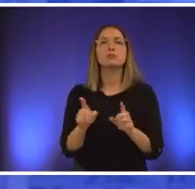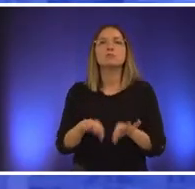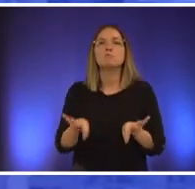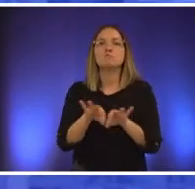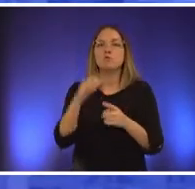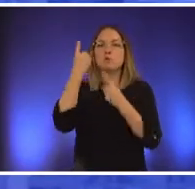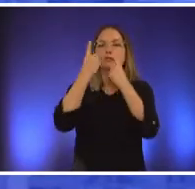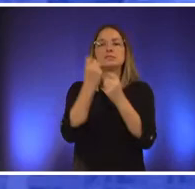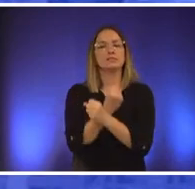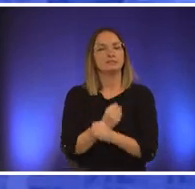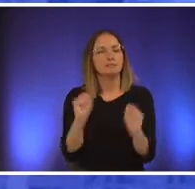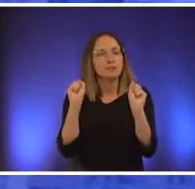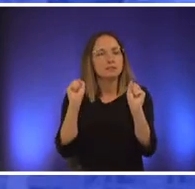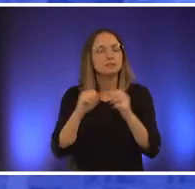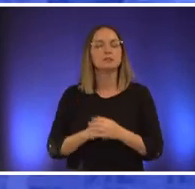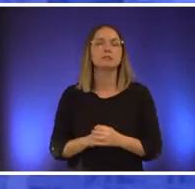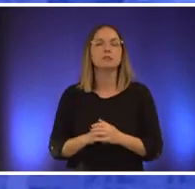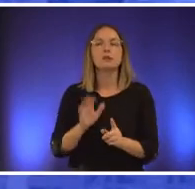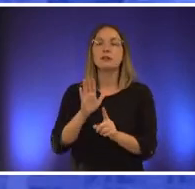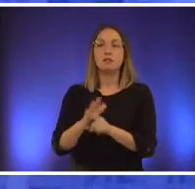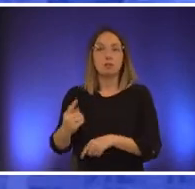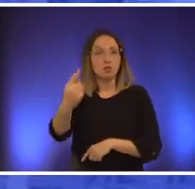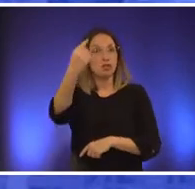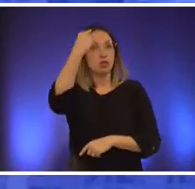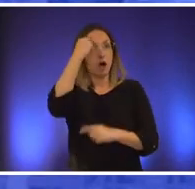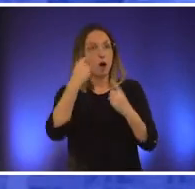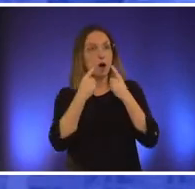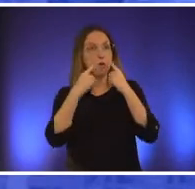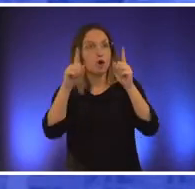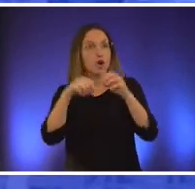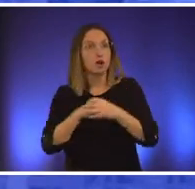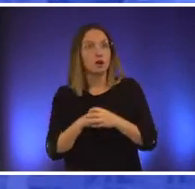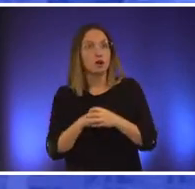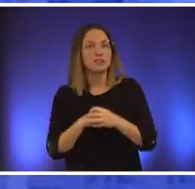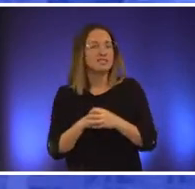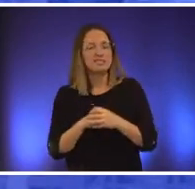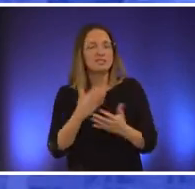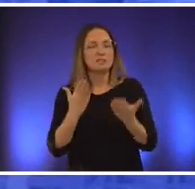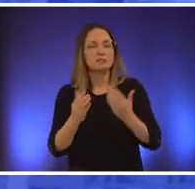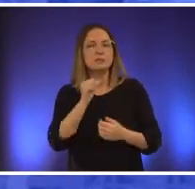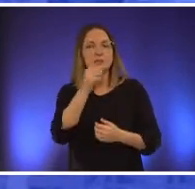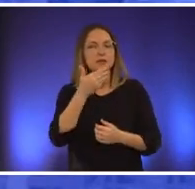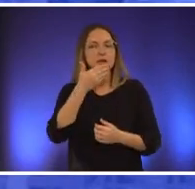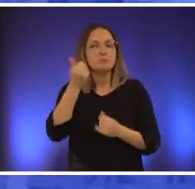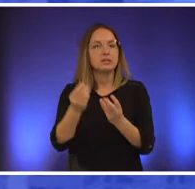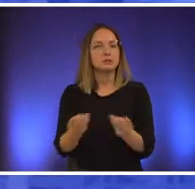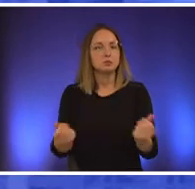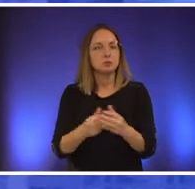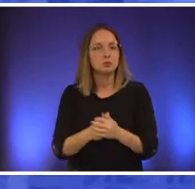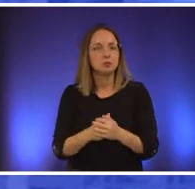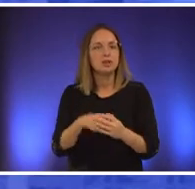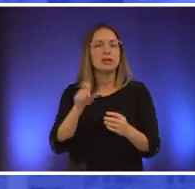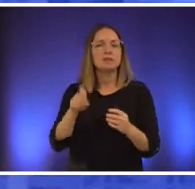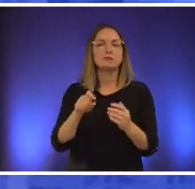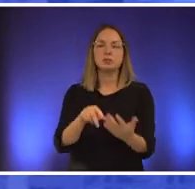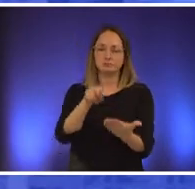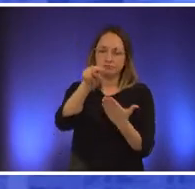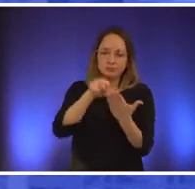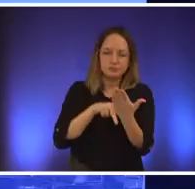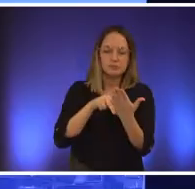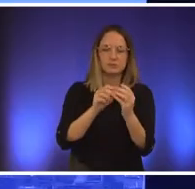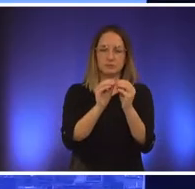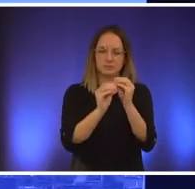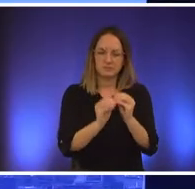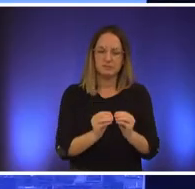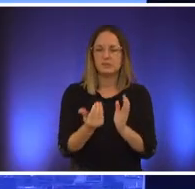thoughtfulness what they thought was going to work might not be the best thing and we've got to retool it and make sure that we are we are being mindful of that